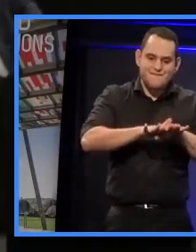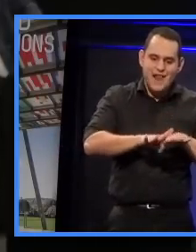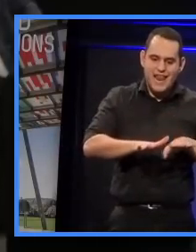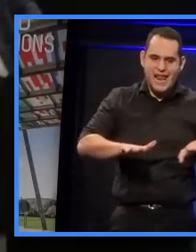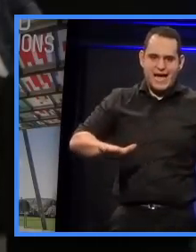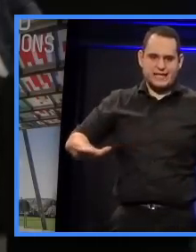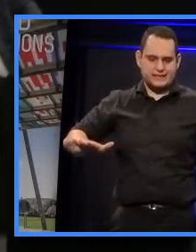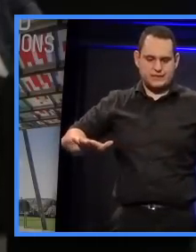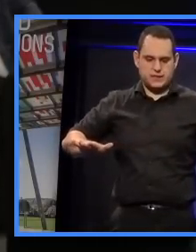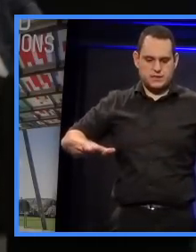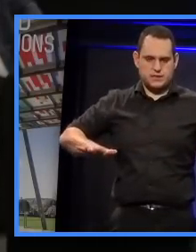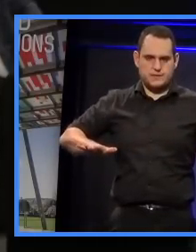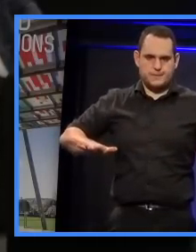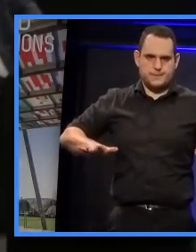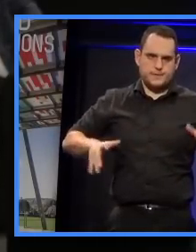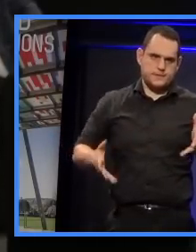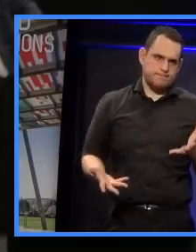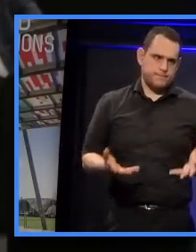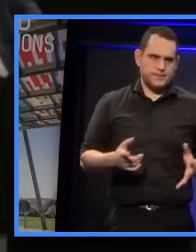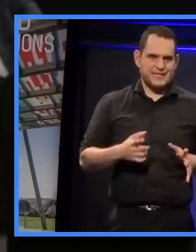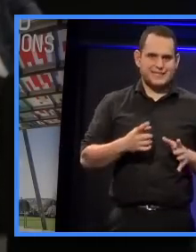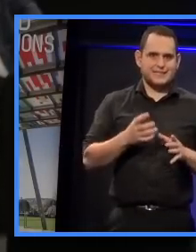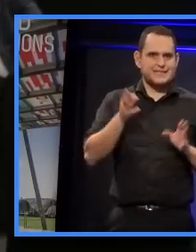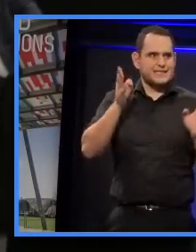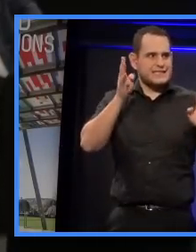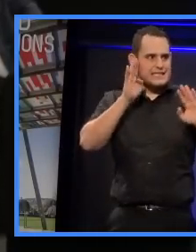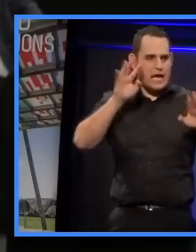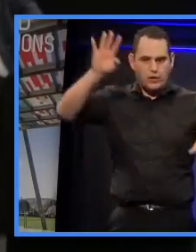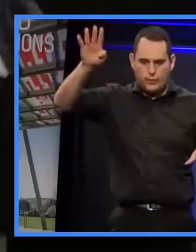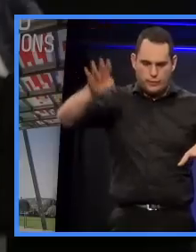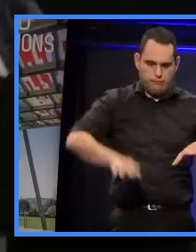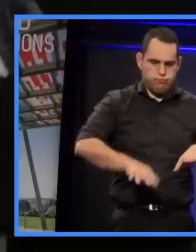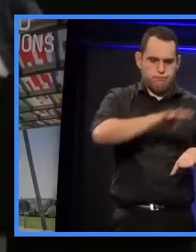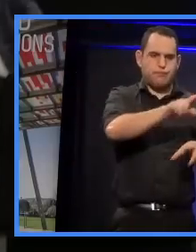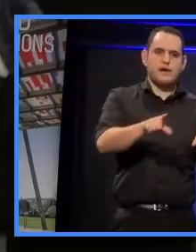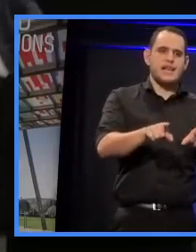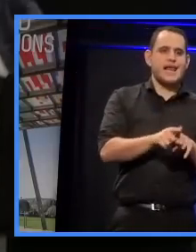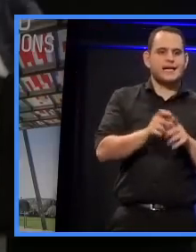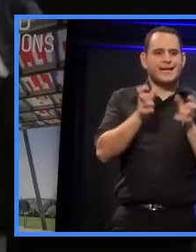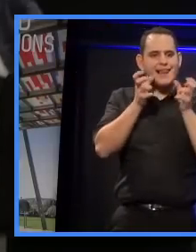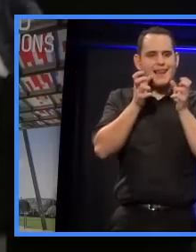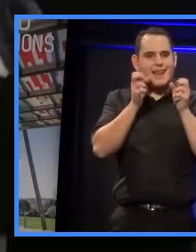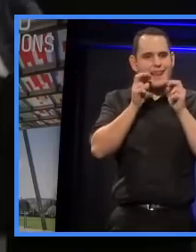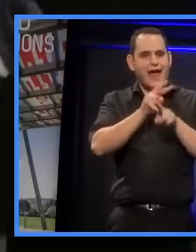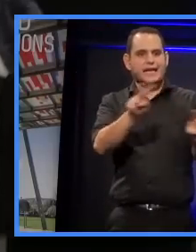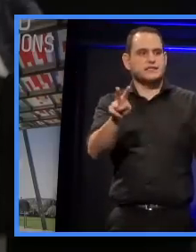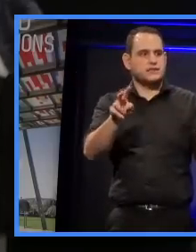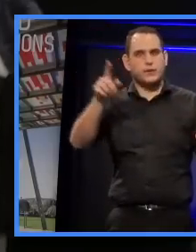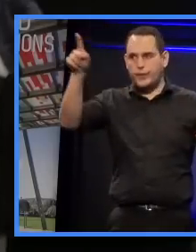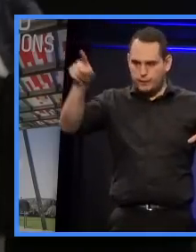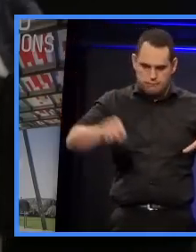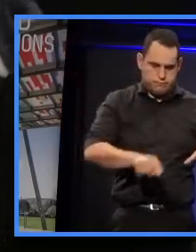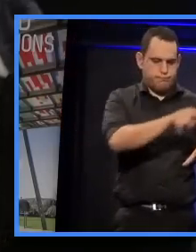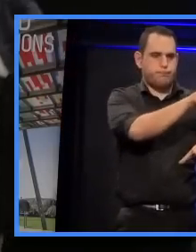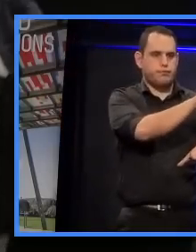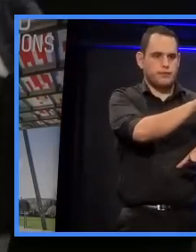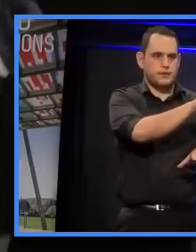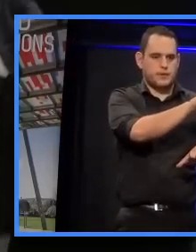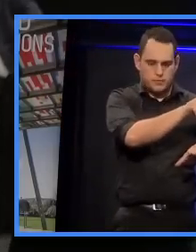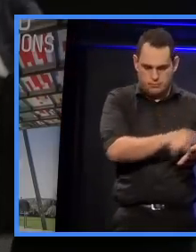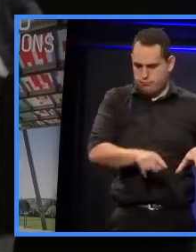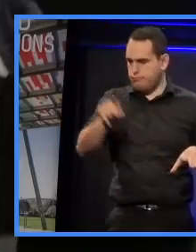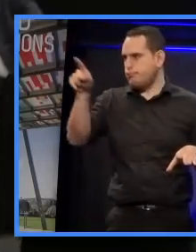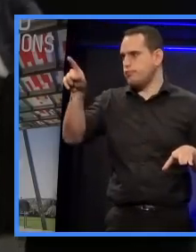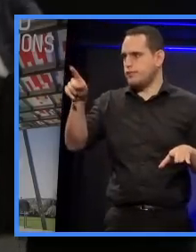the sound reflects off it like light does off a mirror. And you get what we call a specular reflection. So